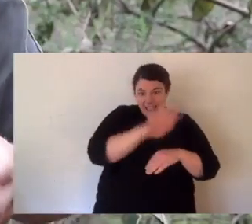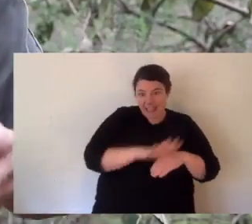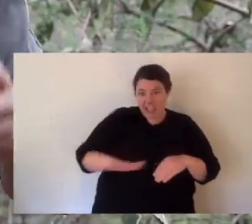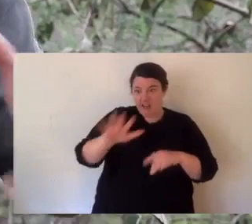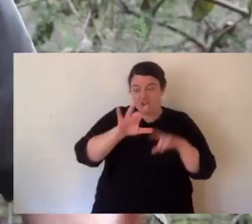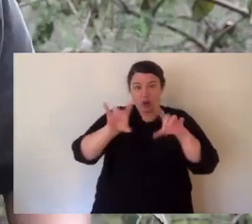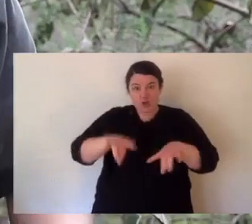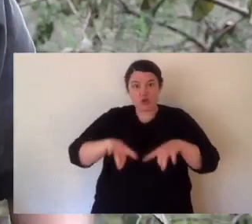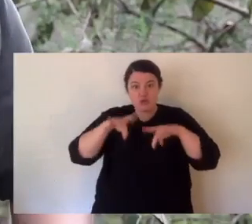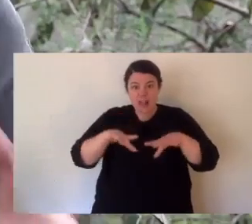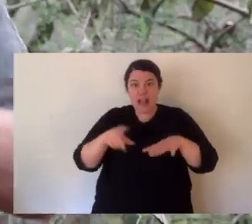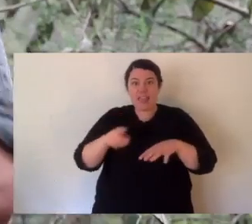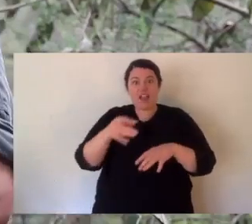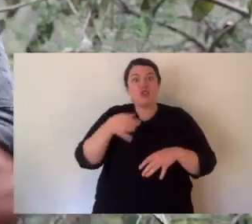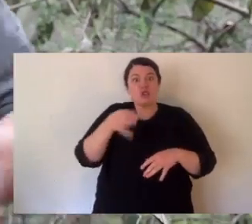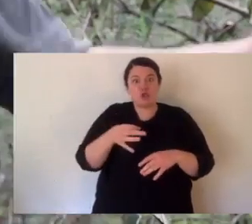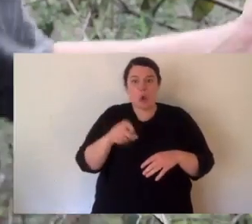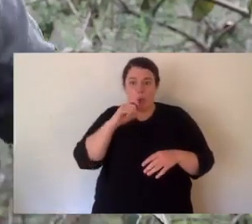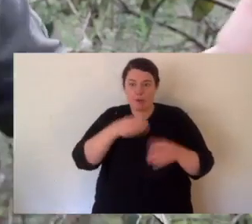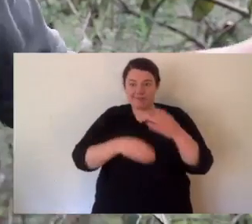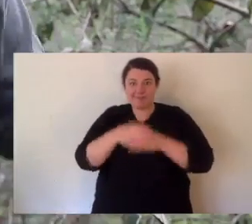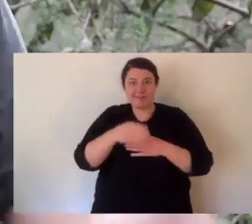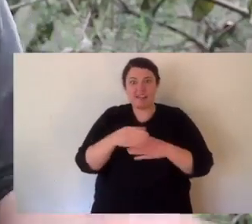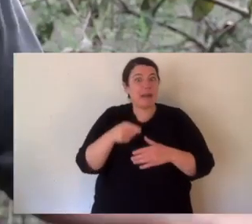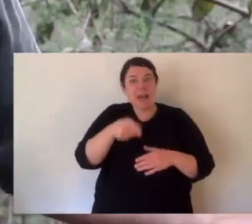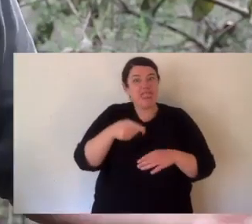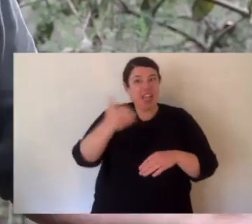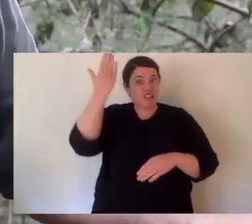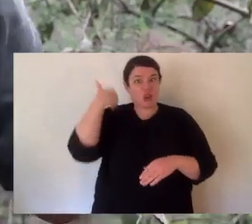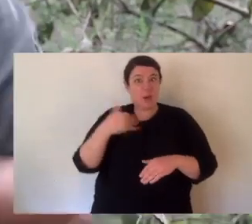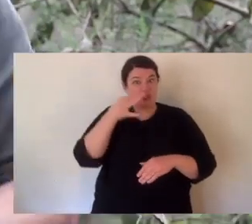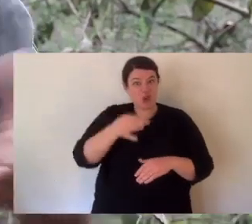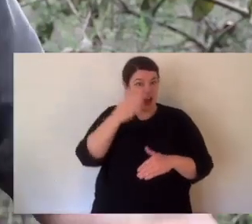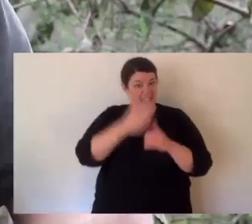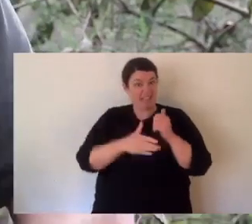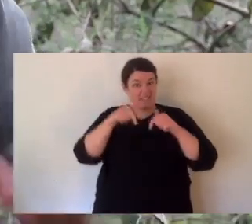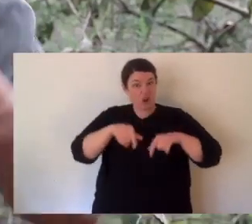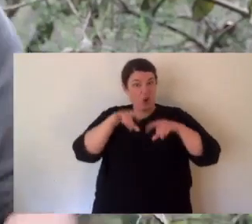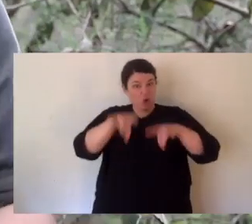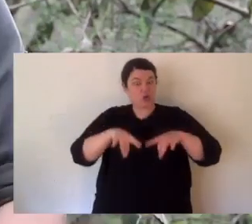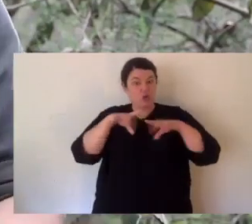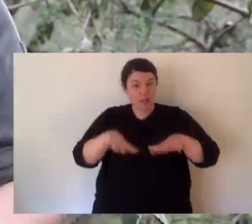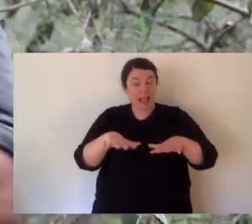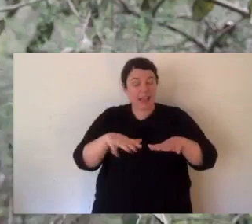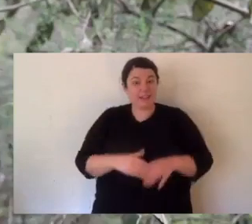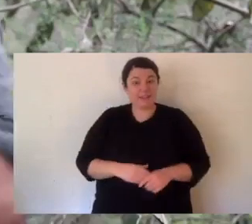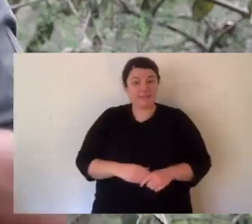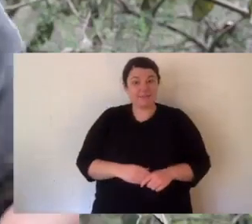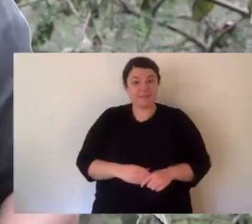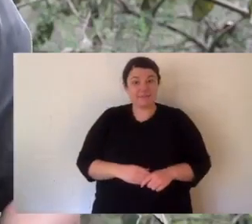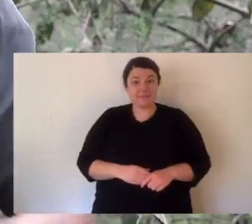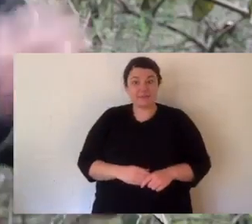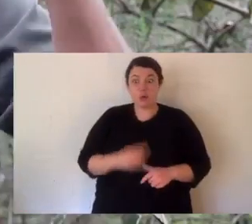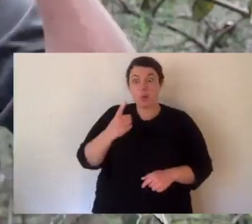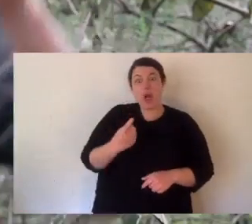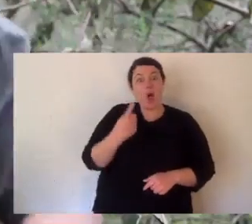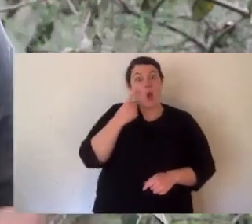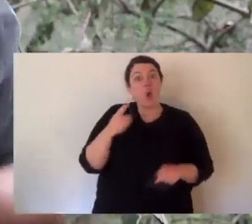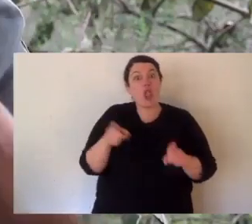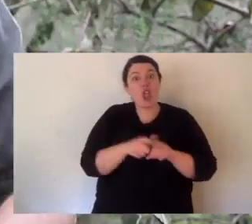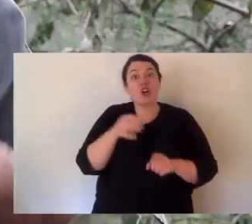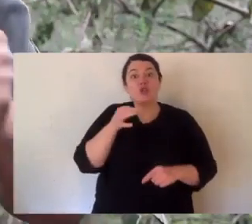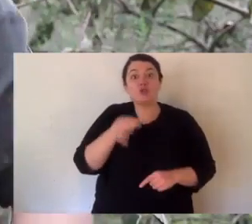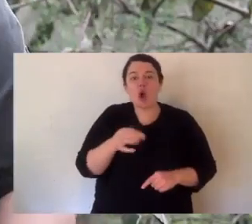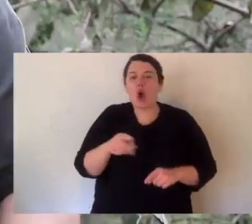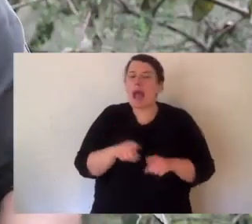that dogs would have. But dogs were never found in Australia. We had marsupials and one of them turned out to look like a dog because it